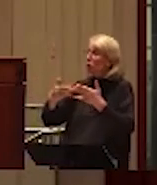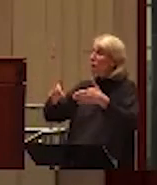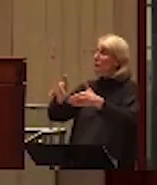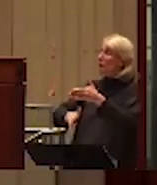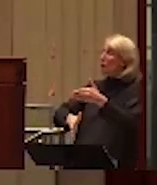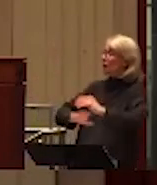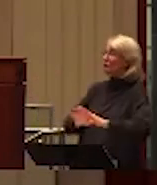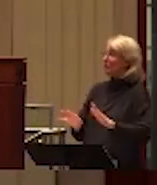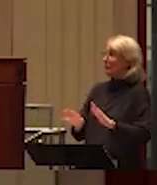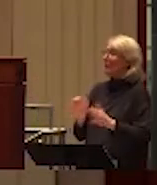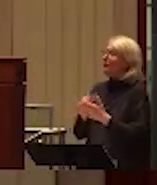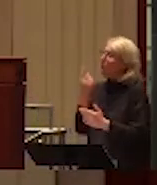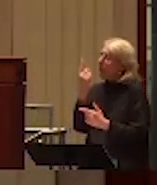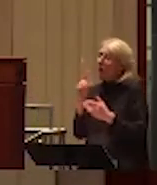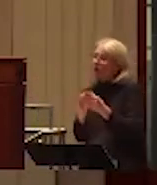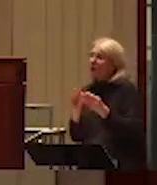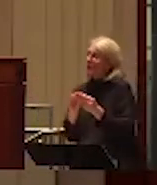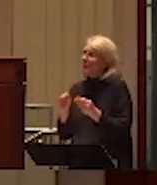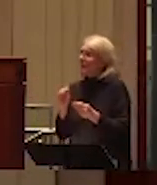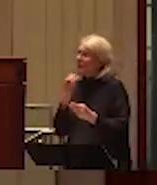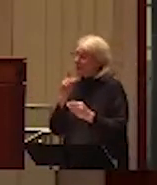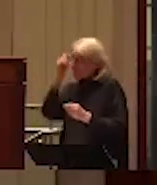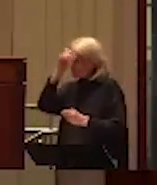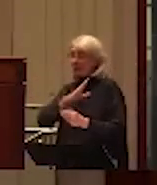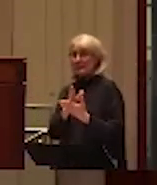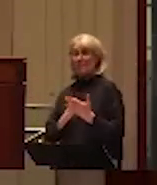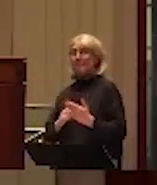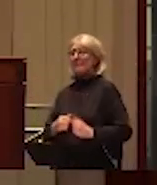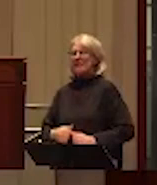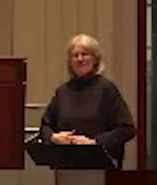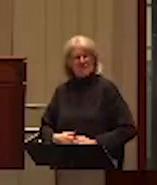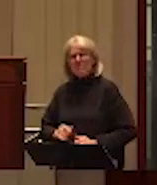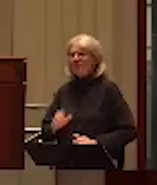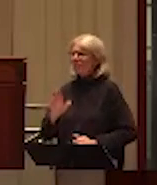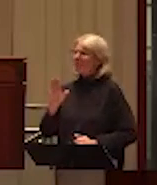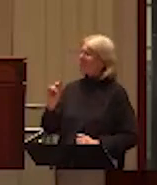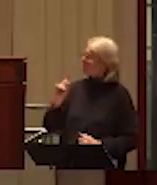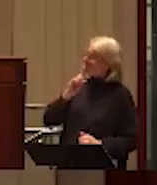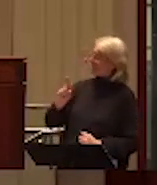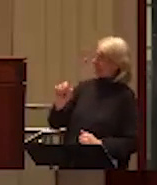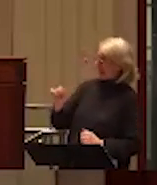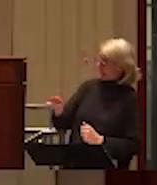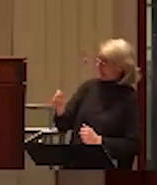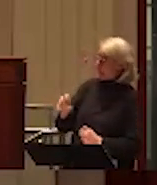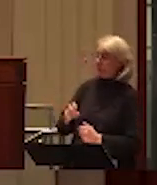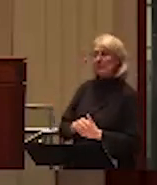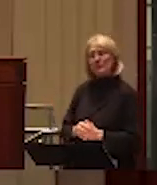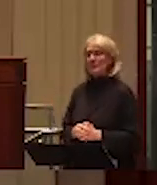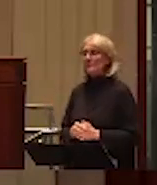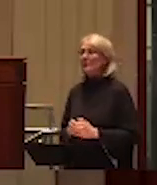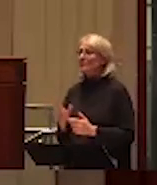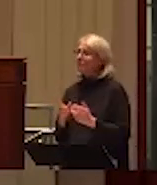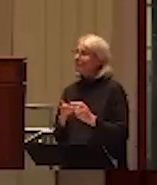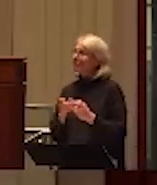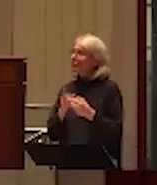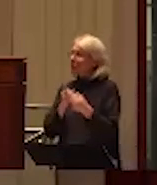almost impossible it is for some men to be able to even see that. So that's the biggest barrier I see. And this is